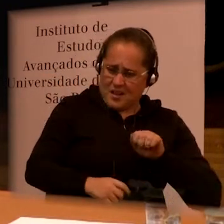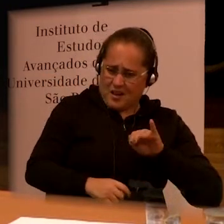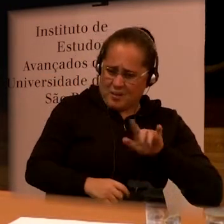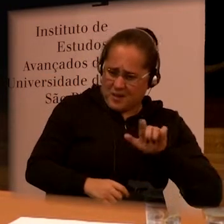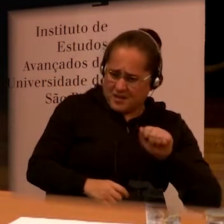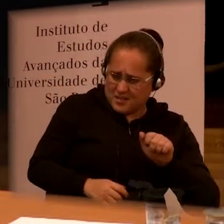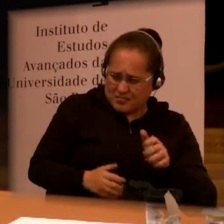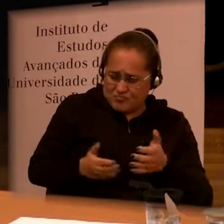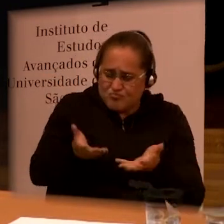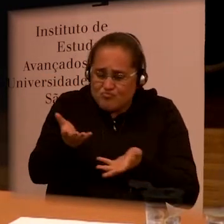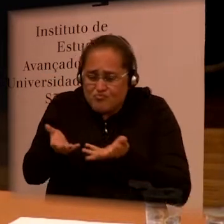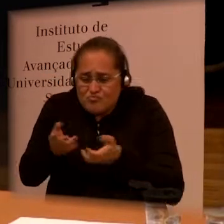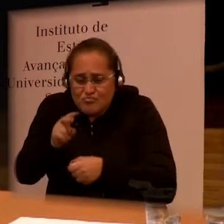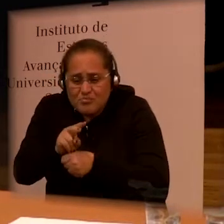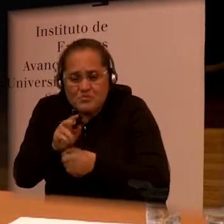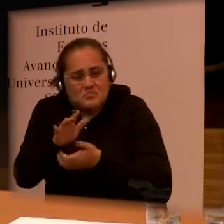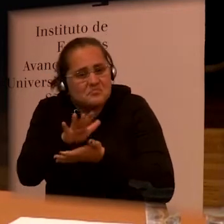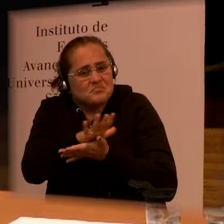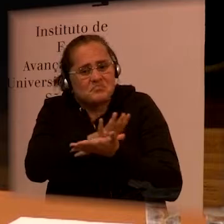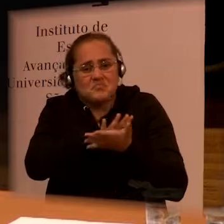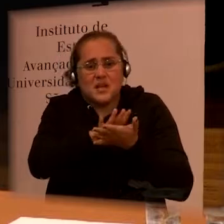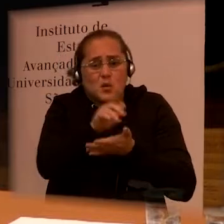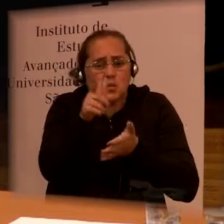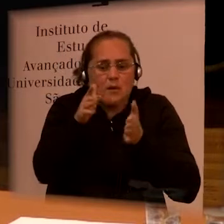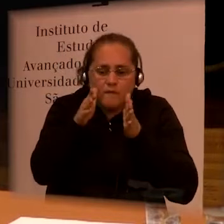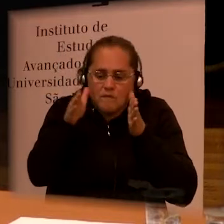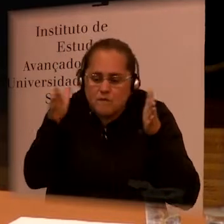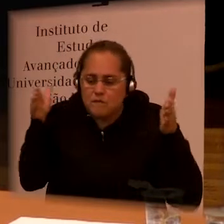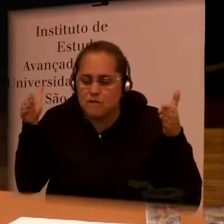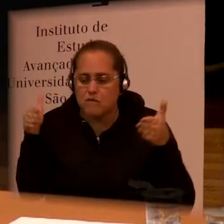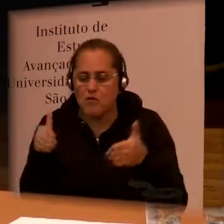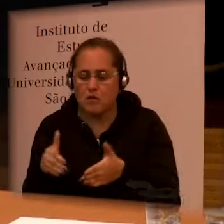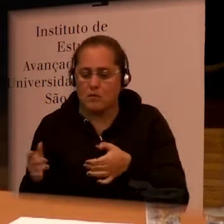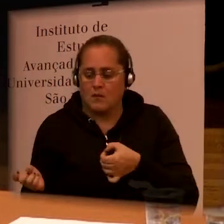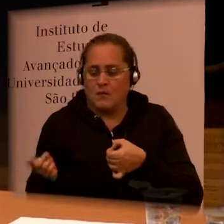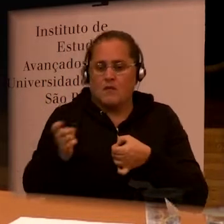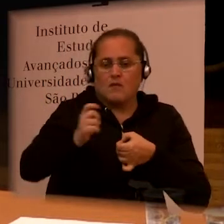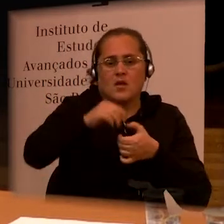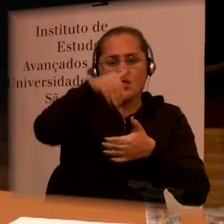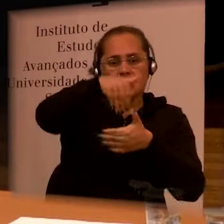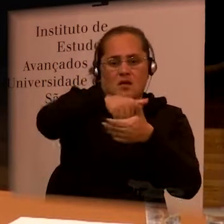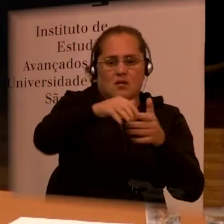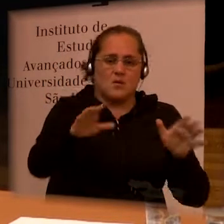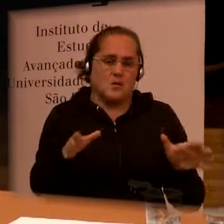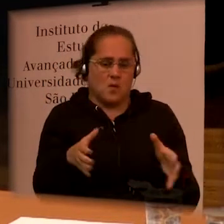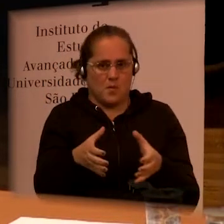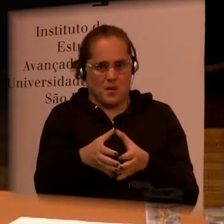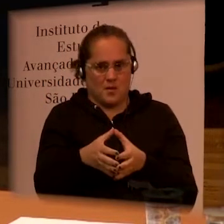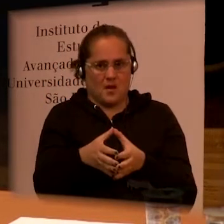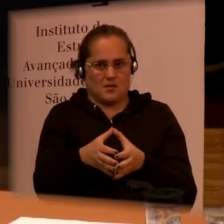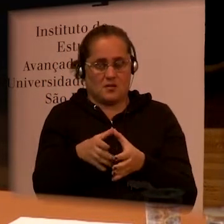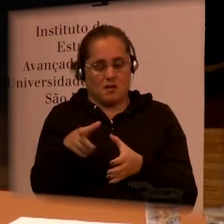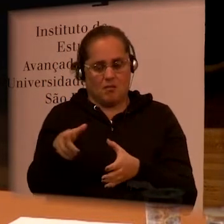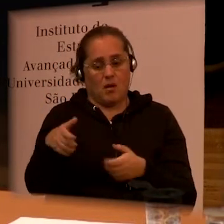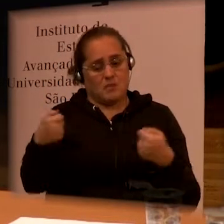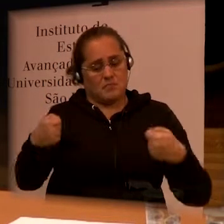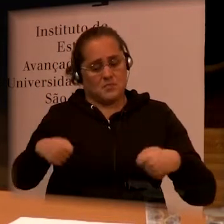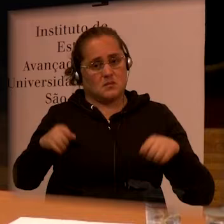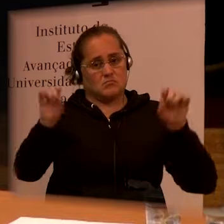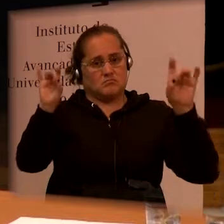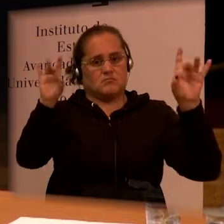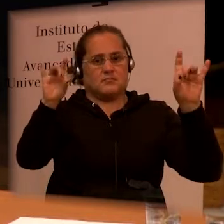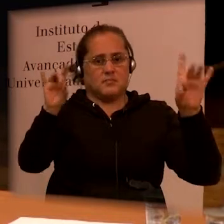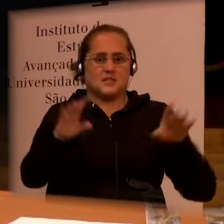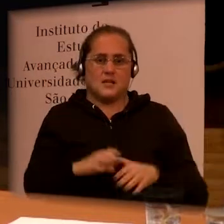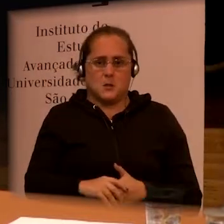not been a focus on integrating people into the community and meeting needs so I think that there is a lot certainly in the UK that we